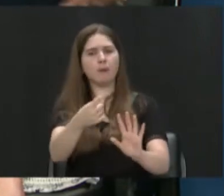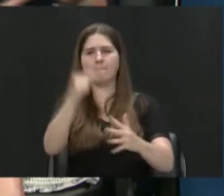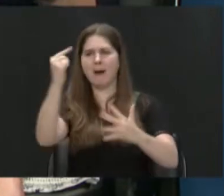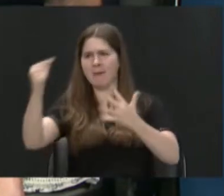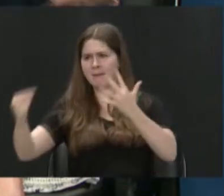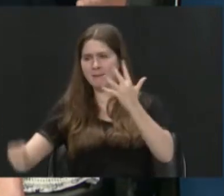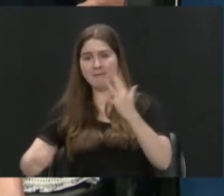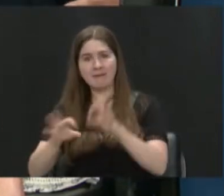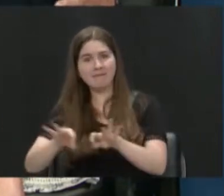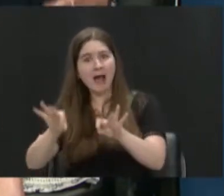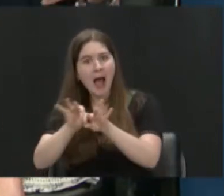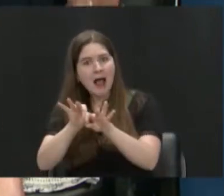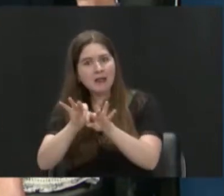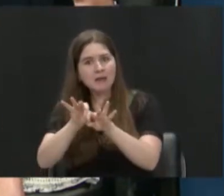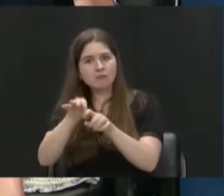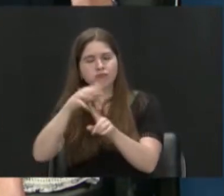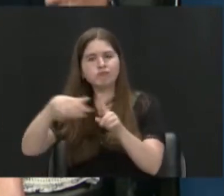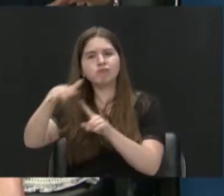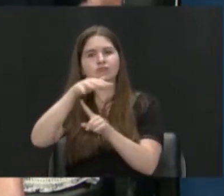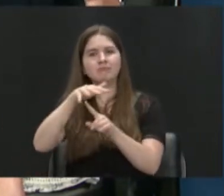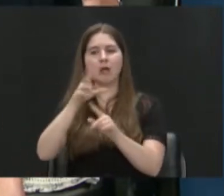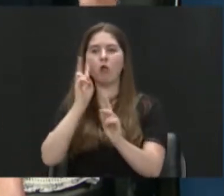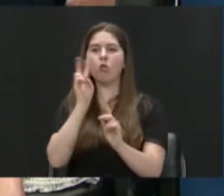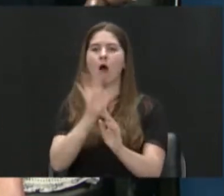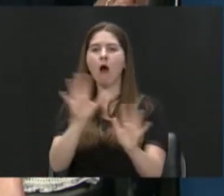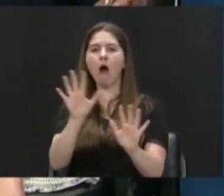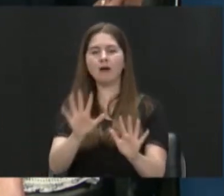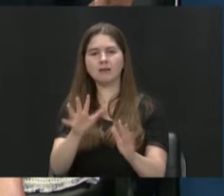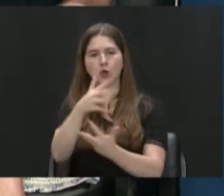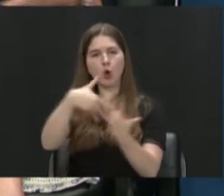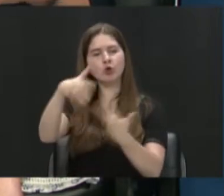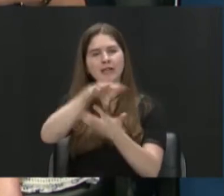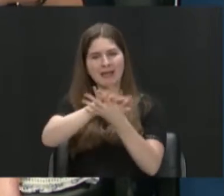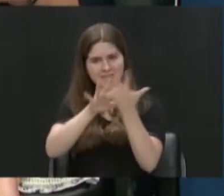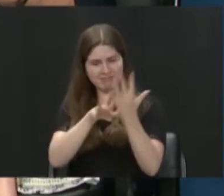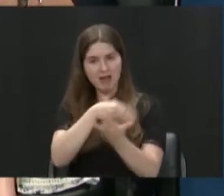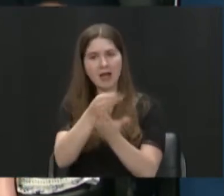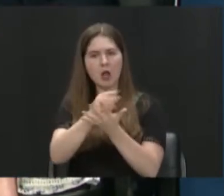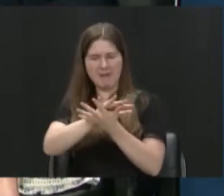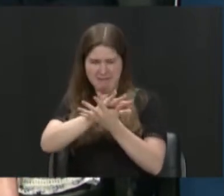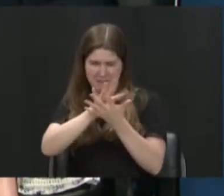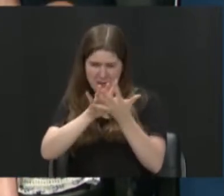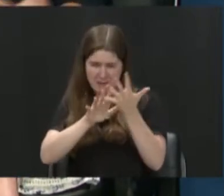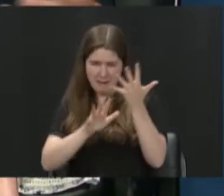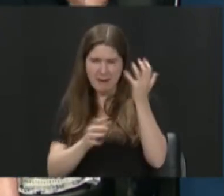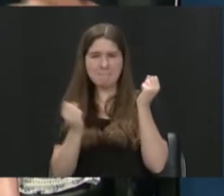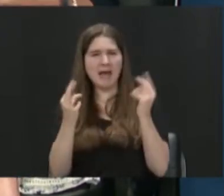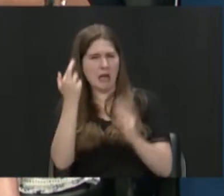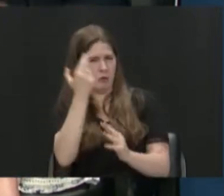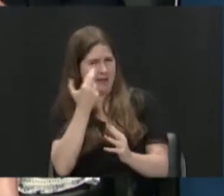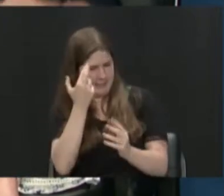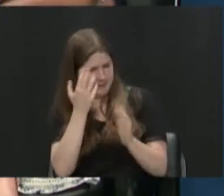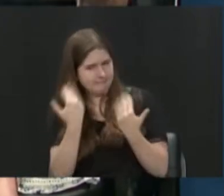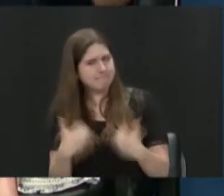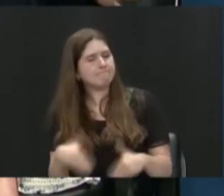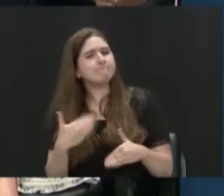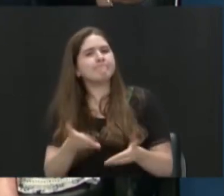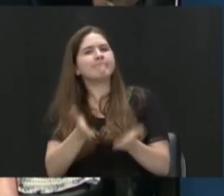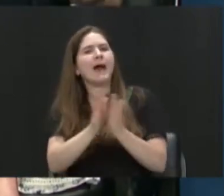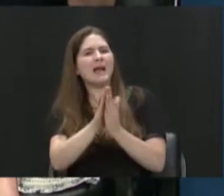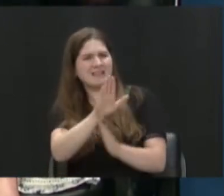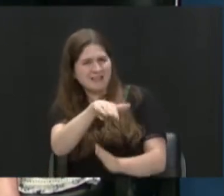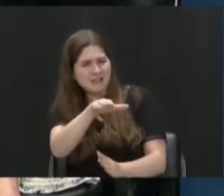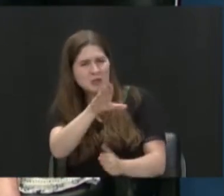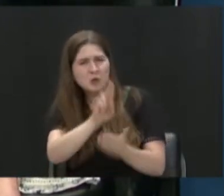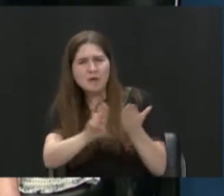ecologically, aesthetically, socially, and economically. And they asked the University of Dayton to do something,